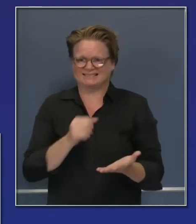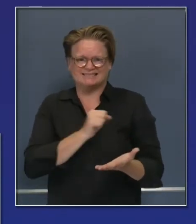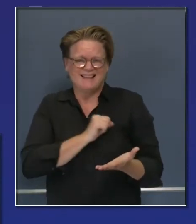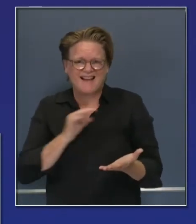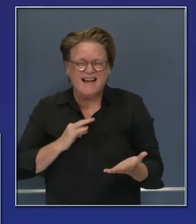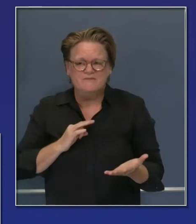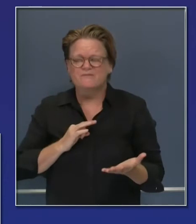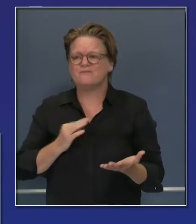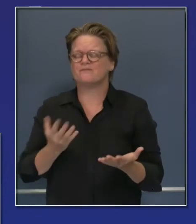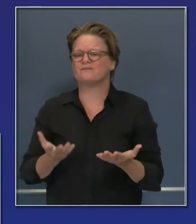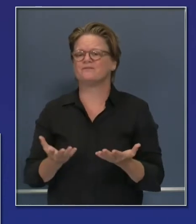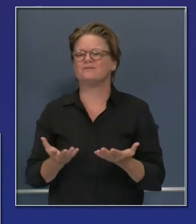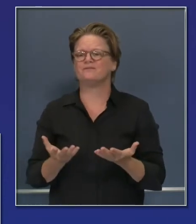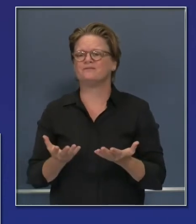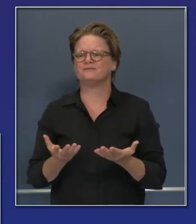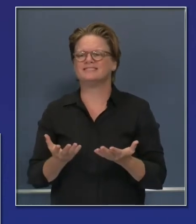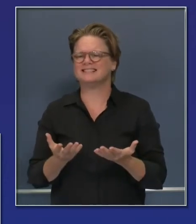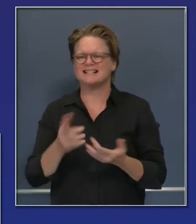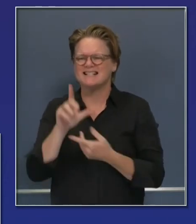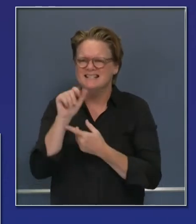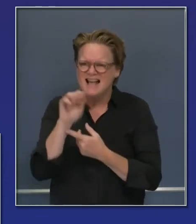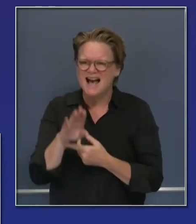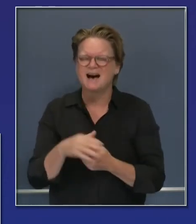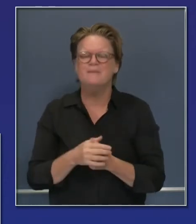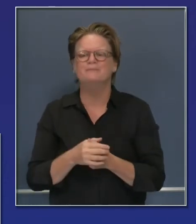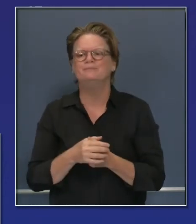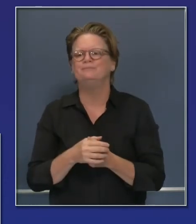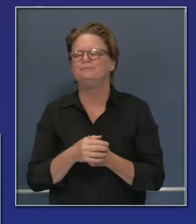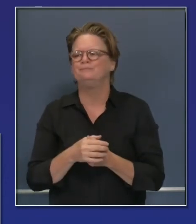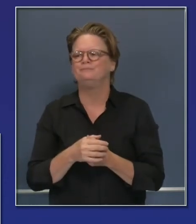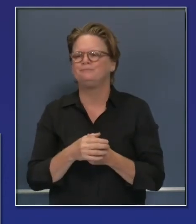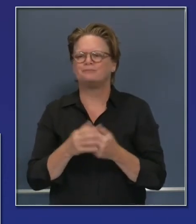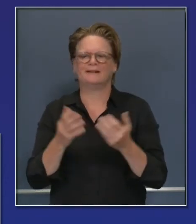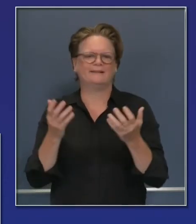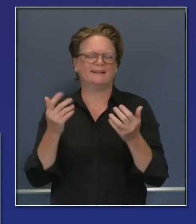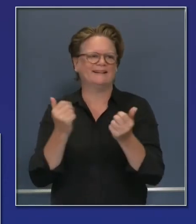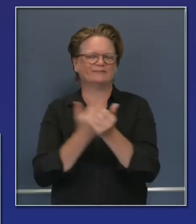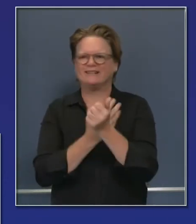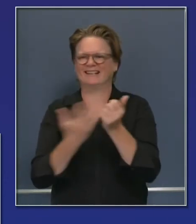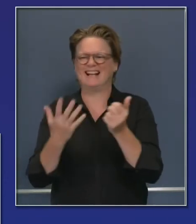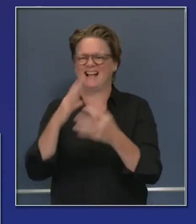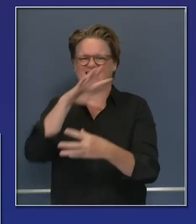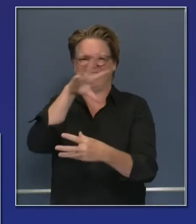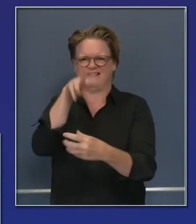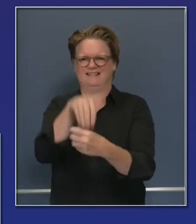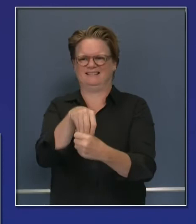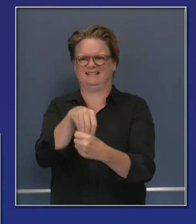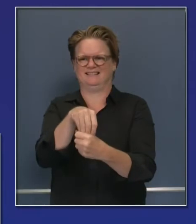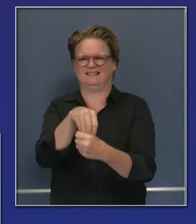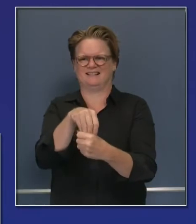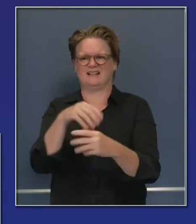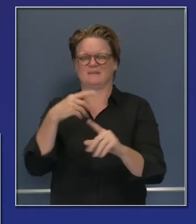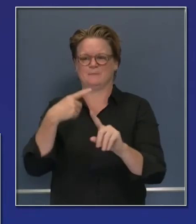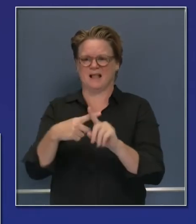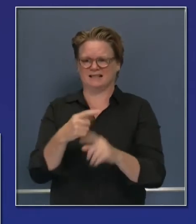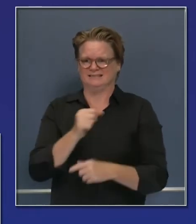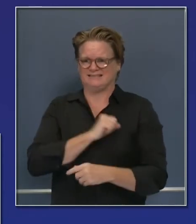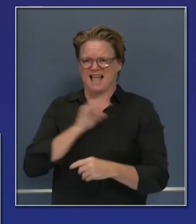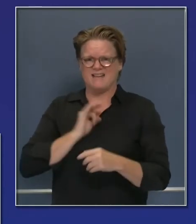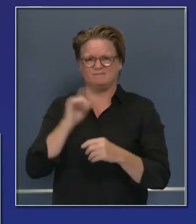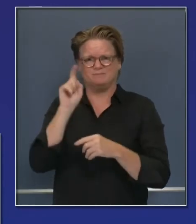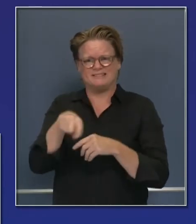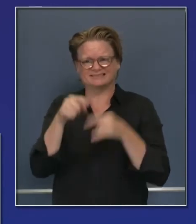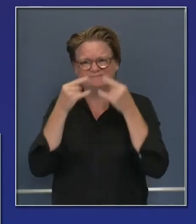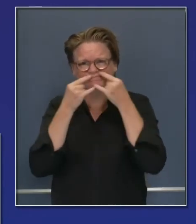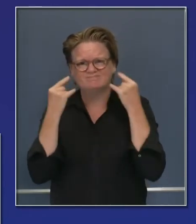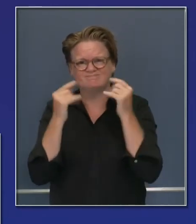integral, important part of processing these tests, as well as the PPE for those staff to be able to run the